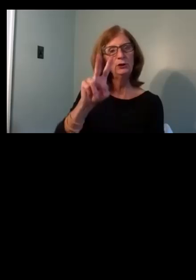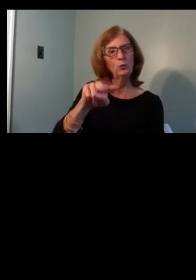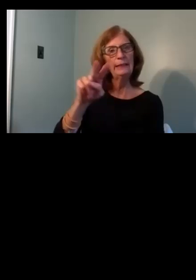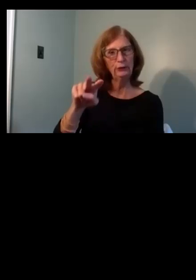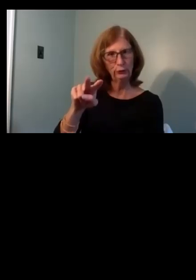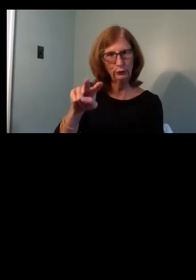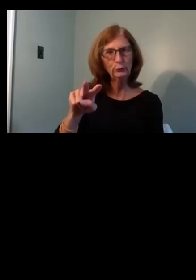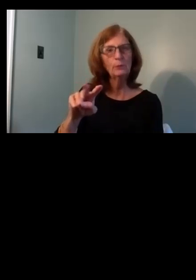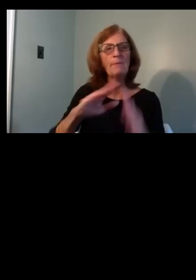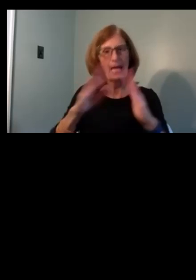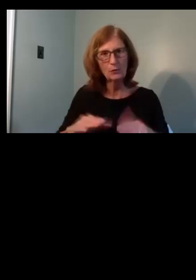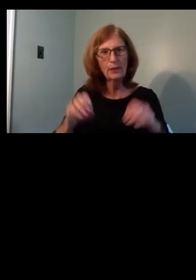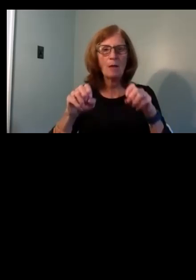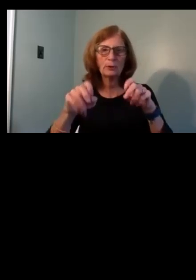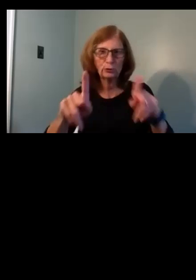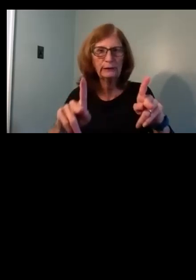Allocation Plan.